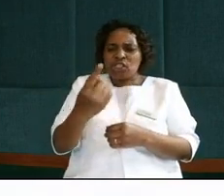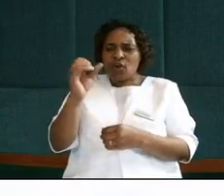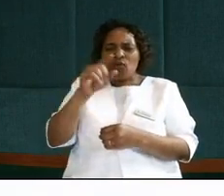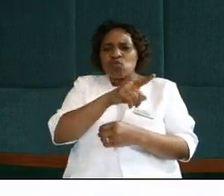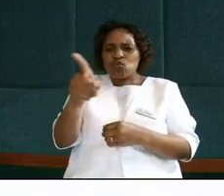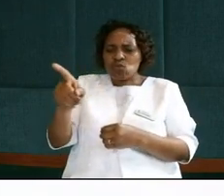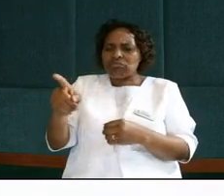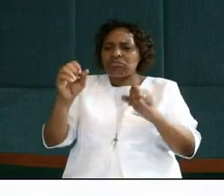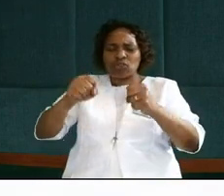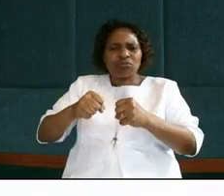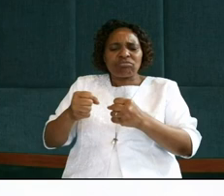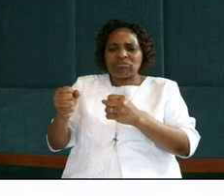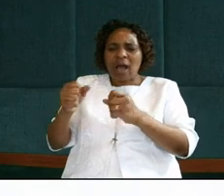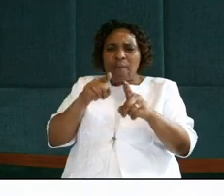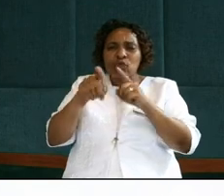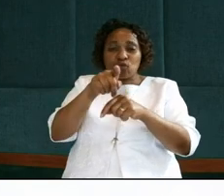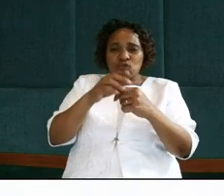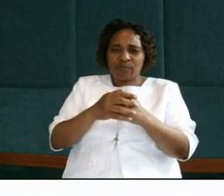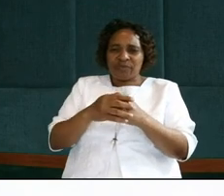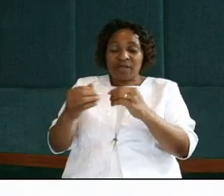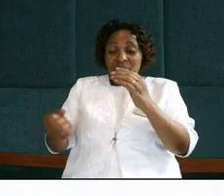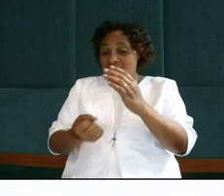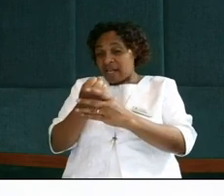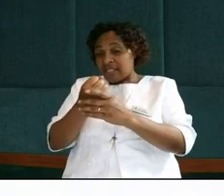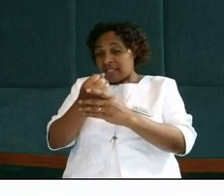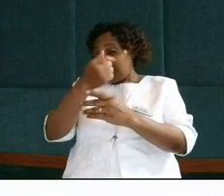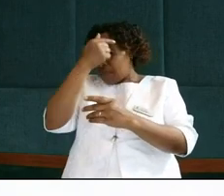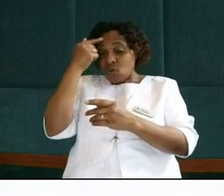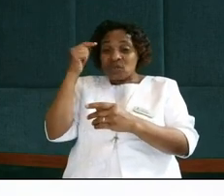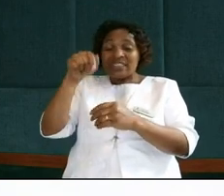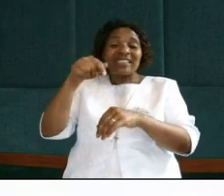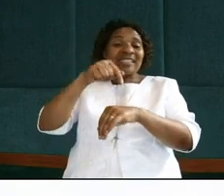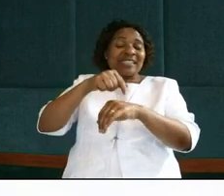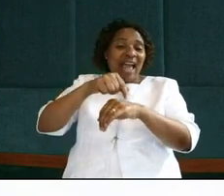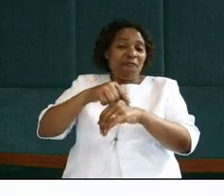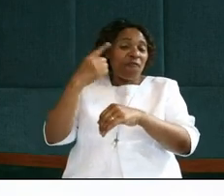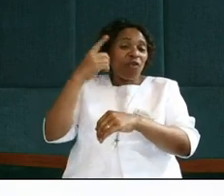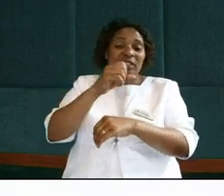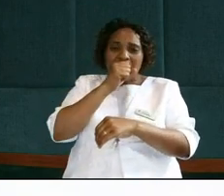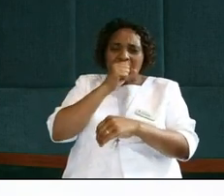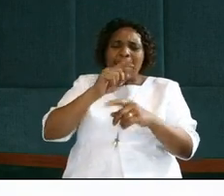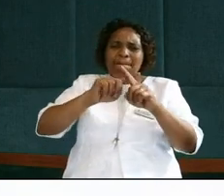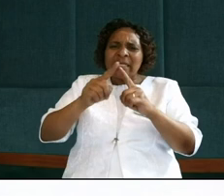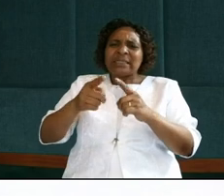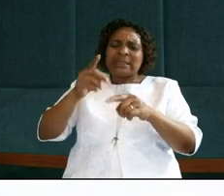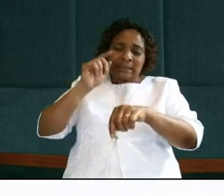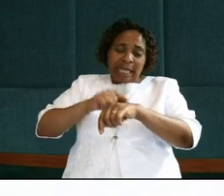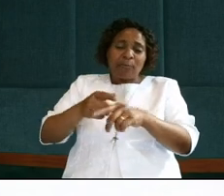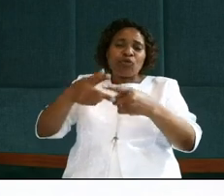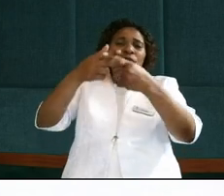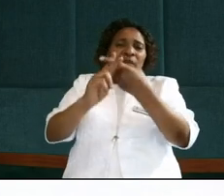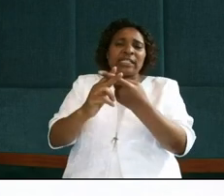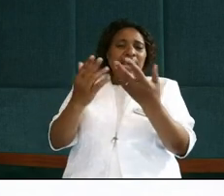from the supper, for this is not time for supper, it is time to fix issues eternity,